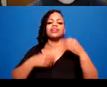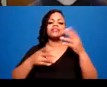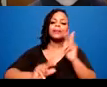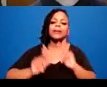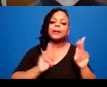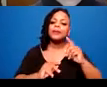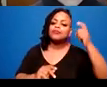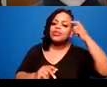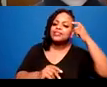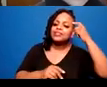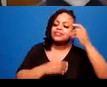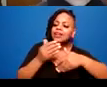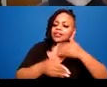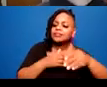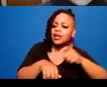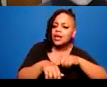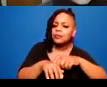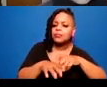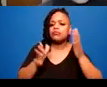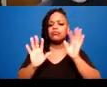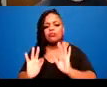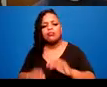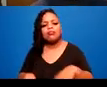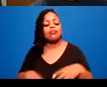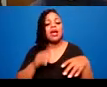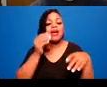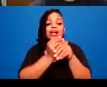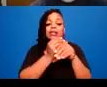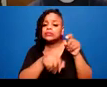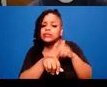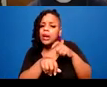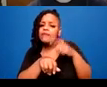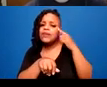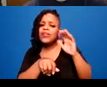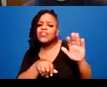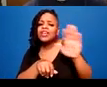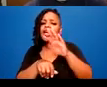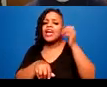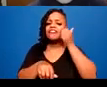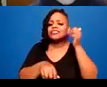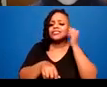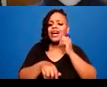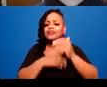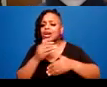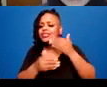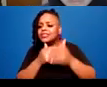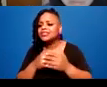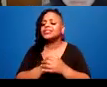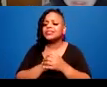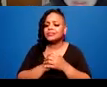extra time built into procedures and questions and different processes.